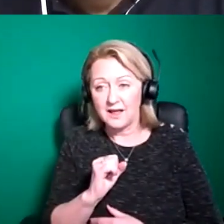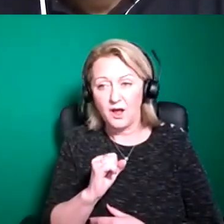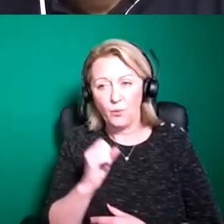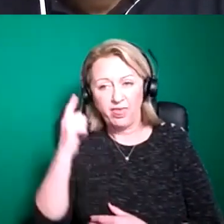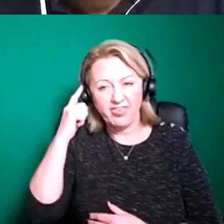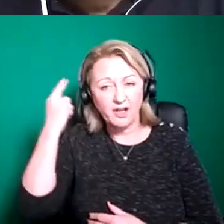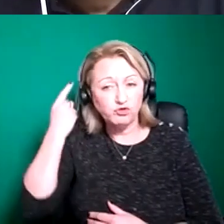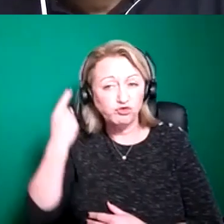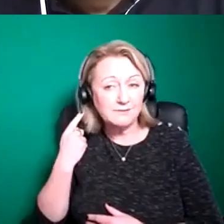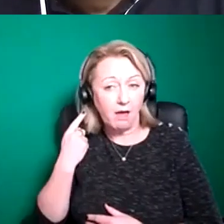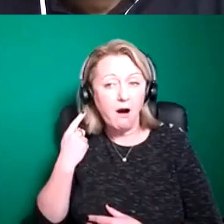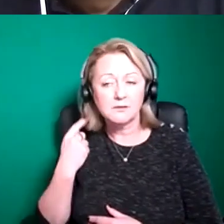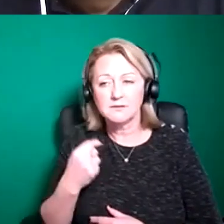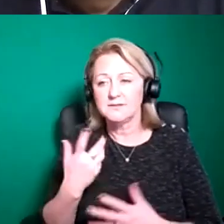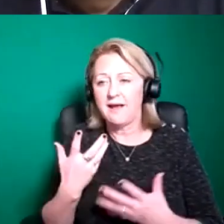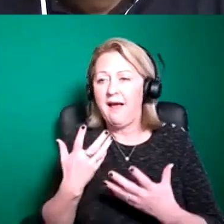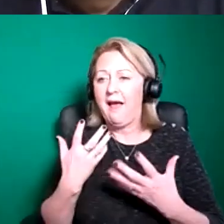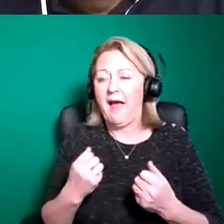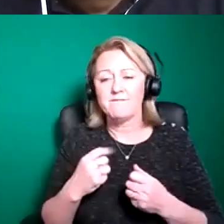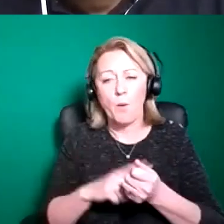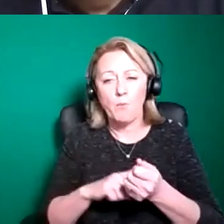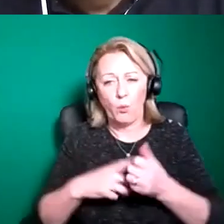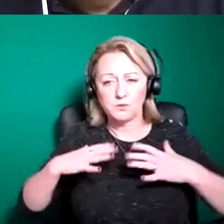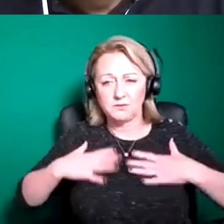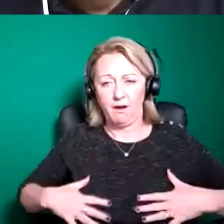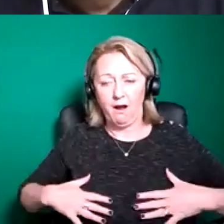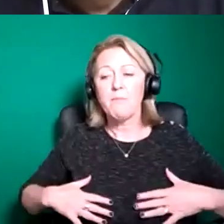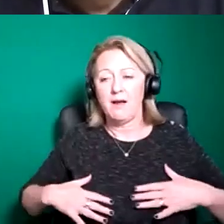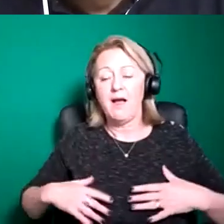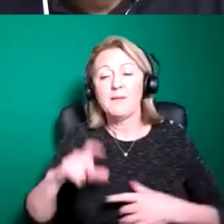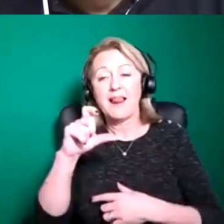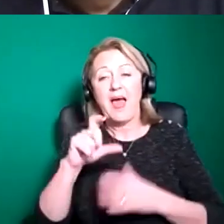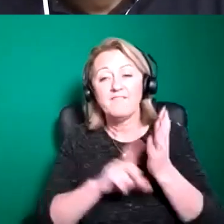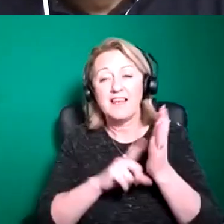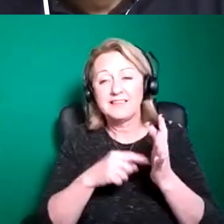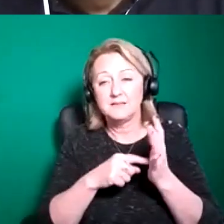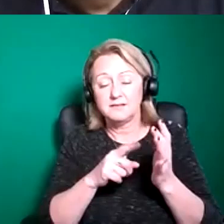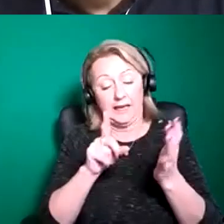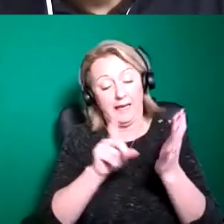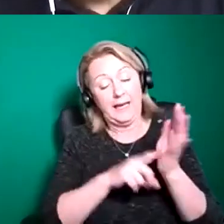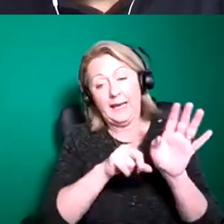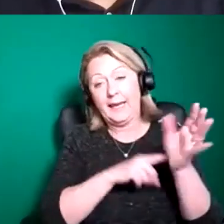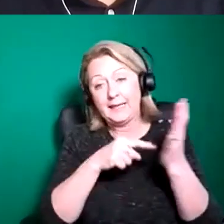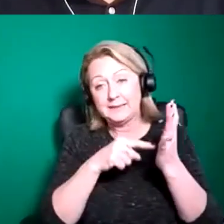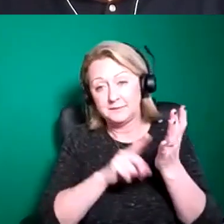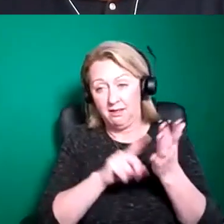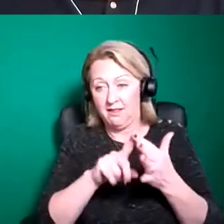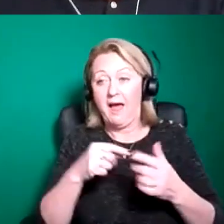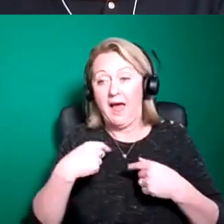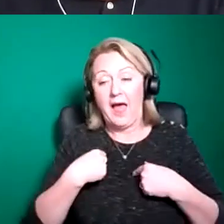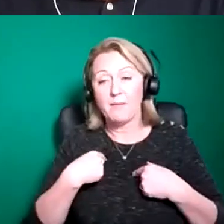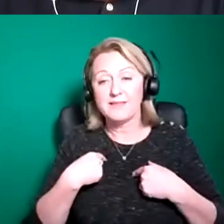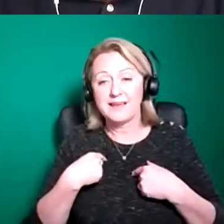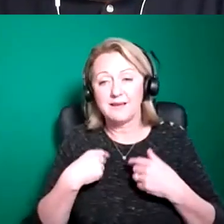moment i'm wearing a blue top my name's clive little and i'm the artistic director of certain blacks